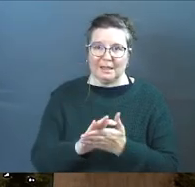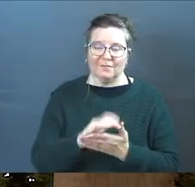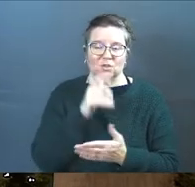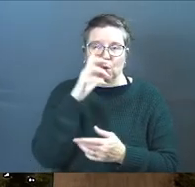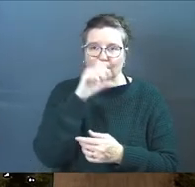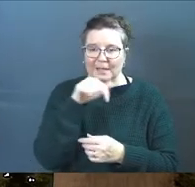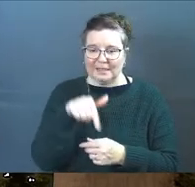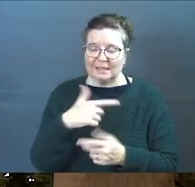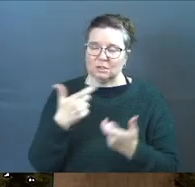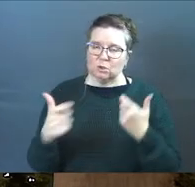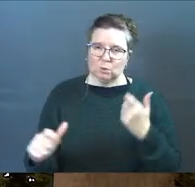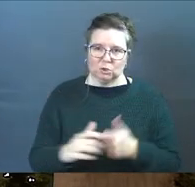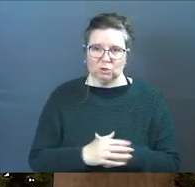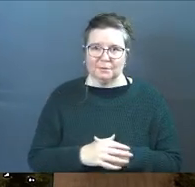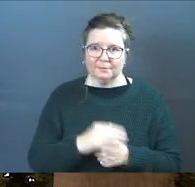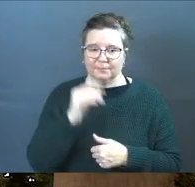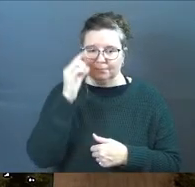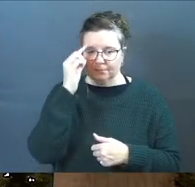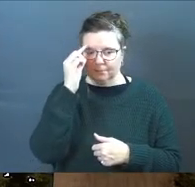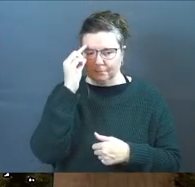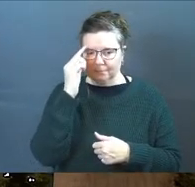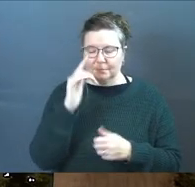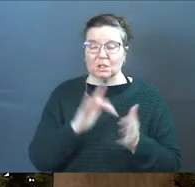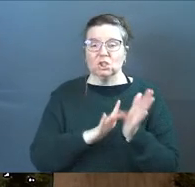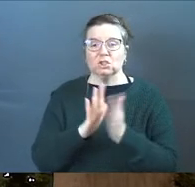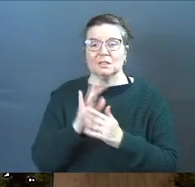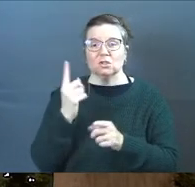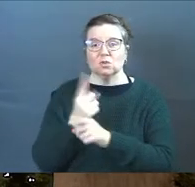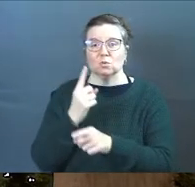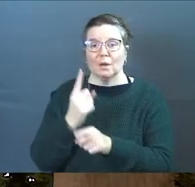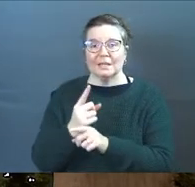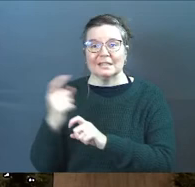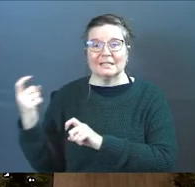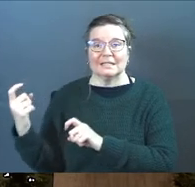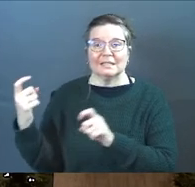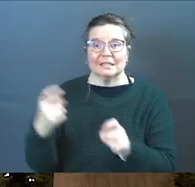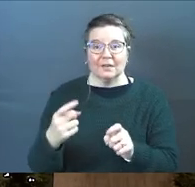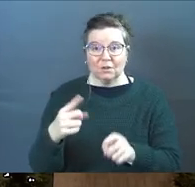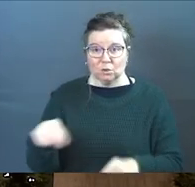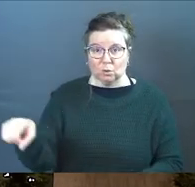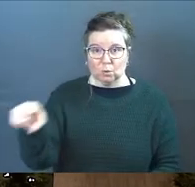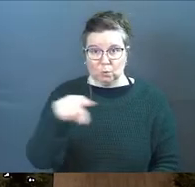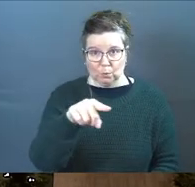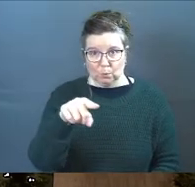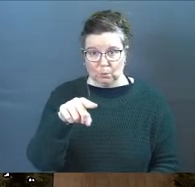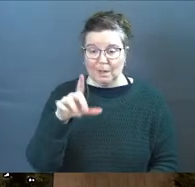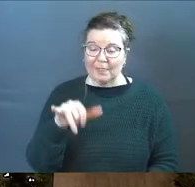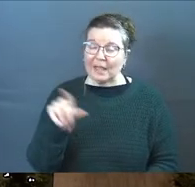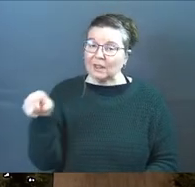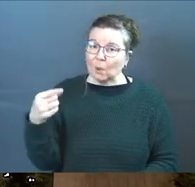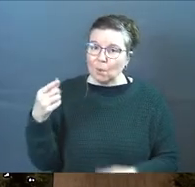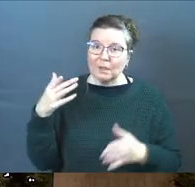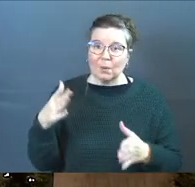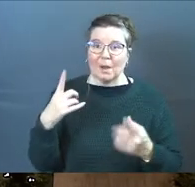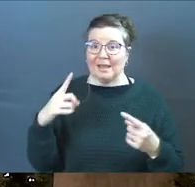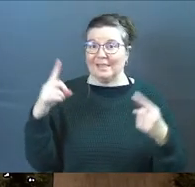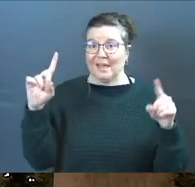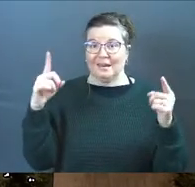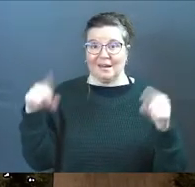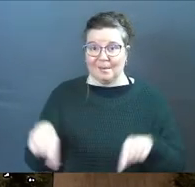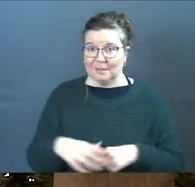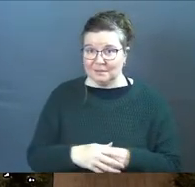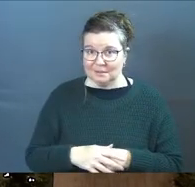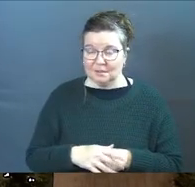don't miss this this is so huge Jesus righteousness is given to you that's the only way it happens